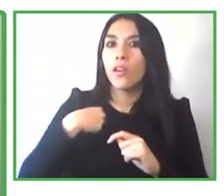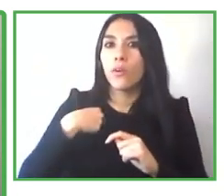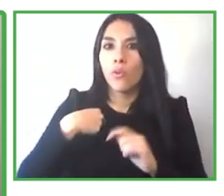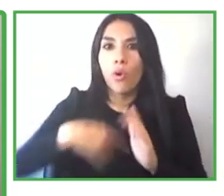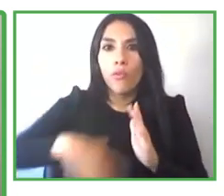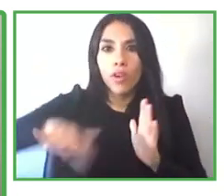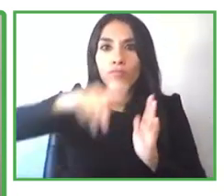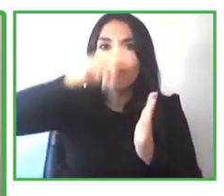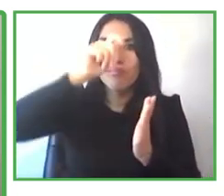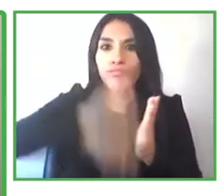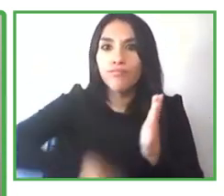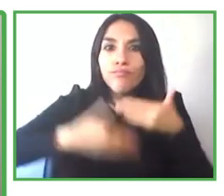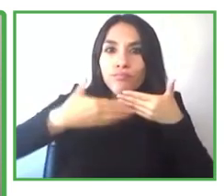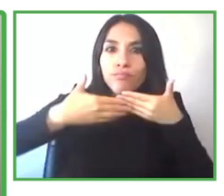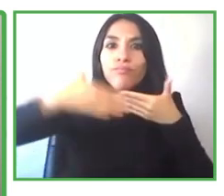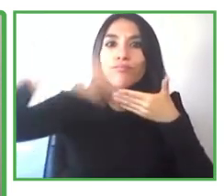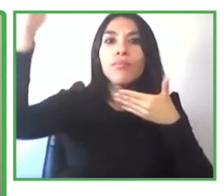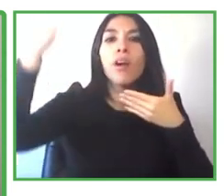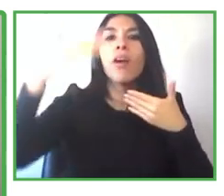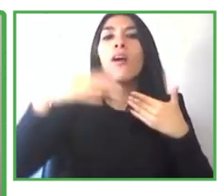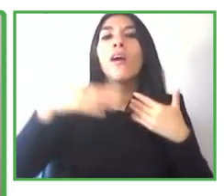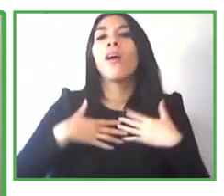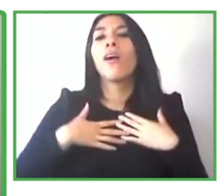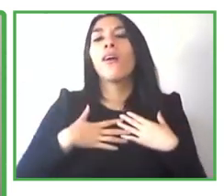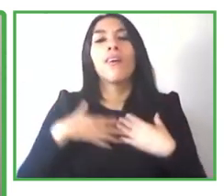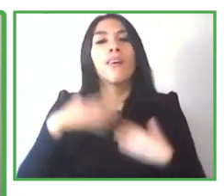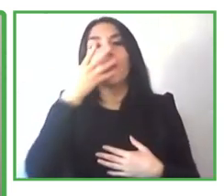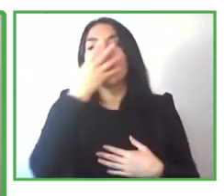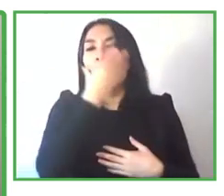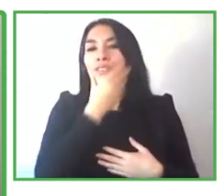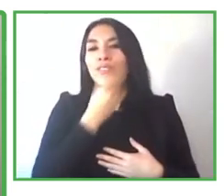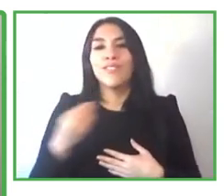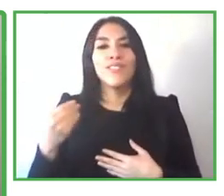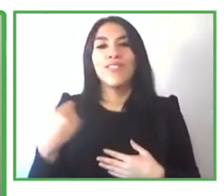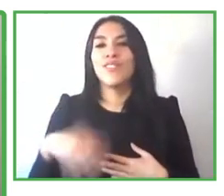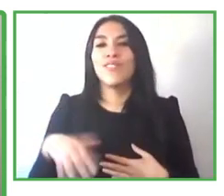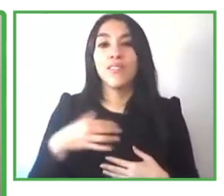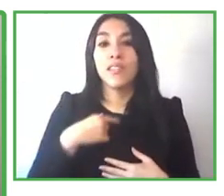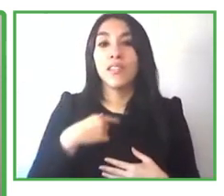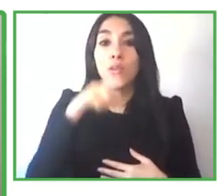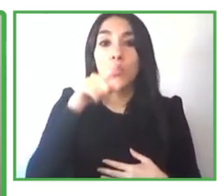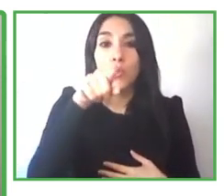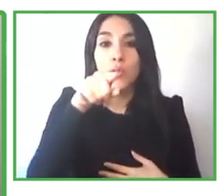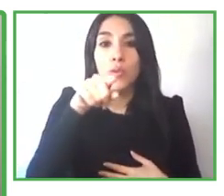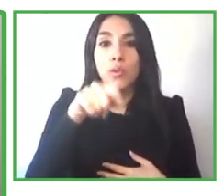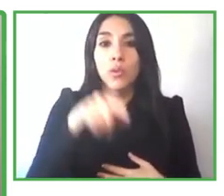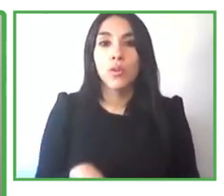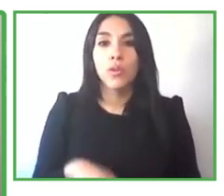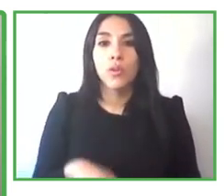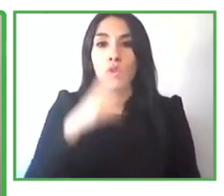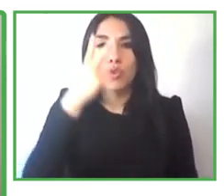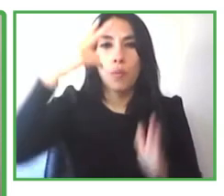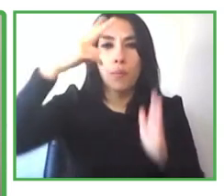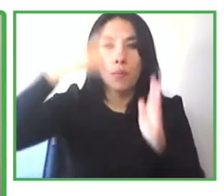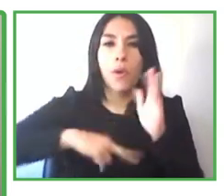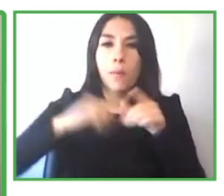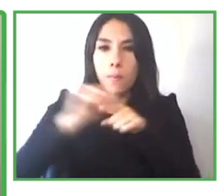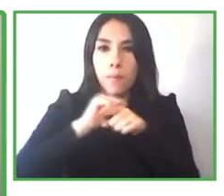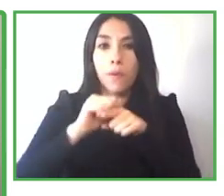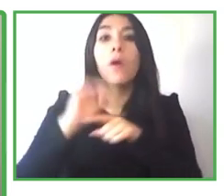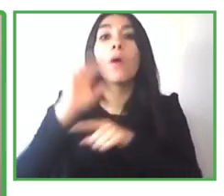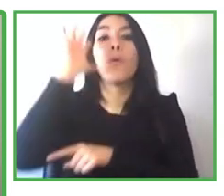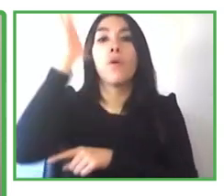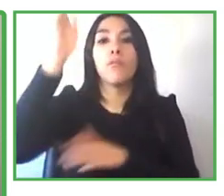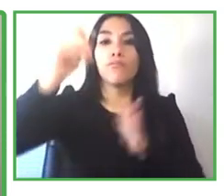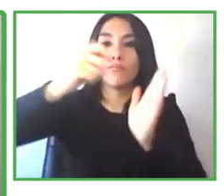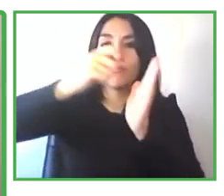into an internship which is just so impressive and a real credit to the work you had done and and just even